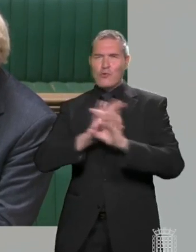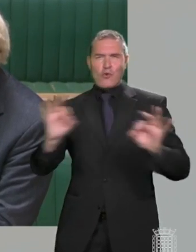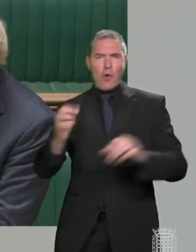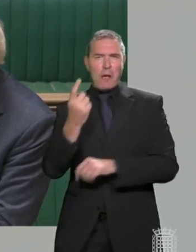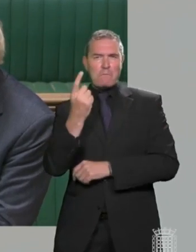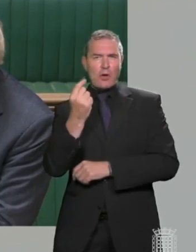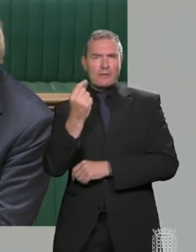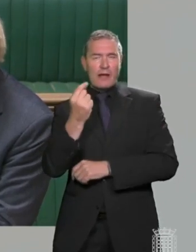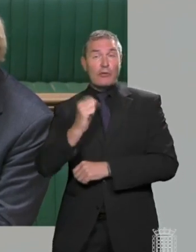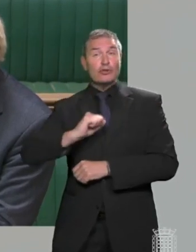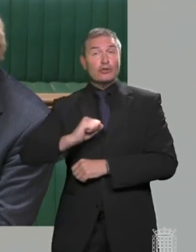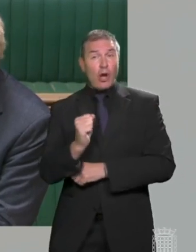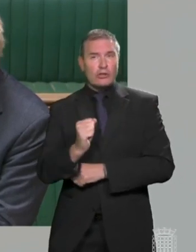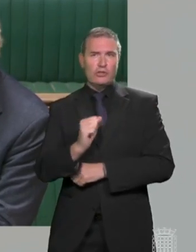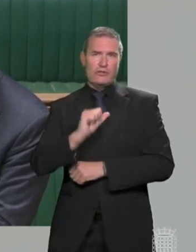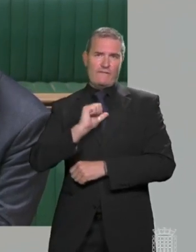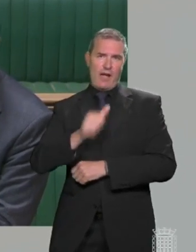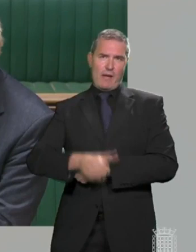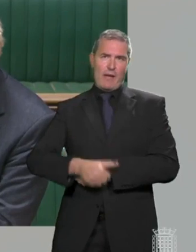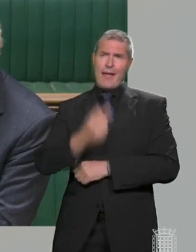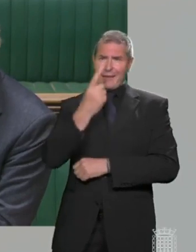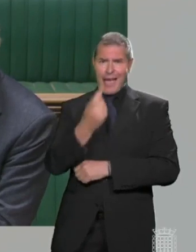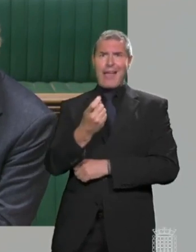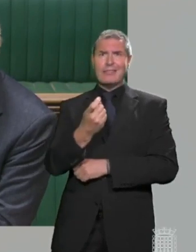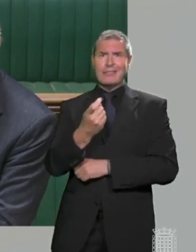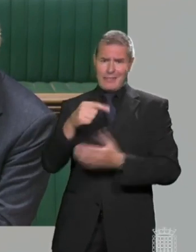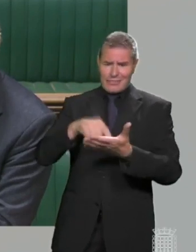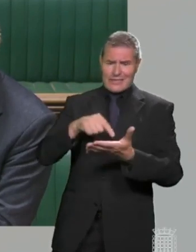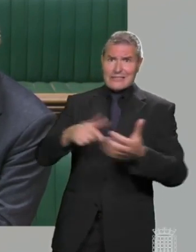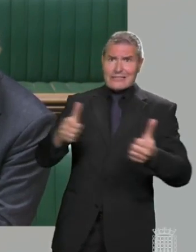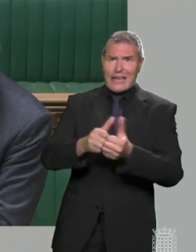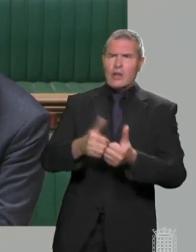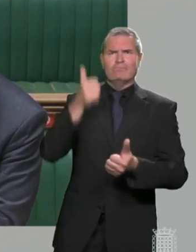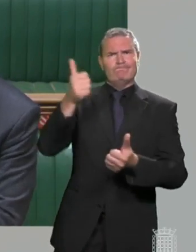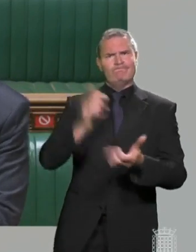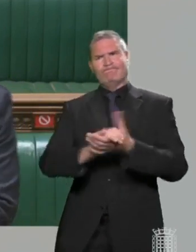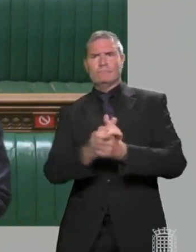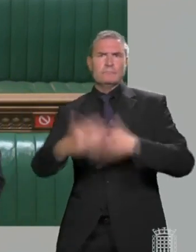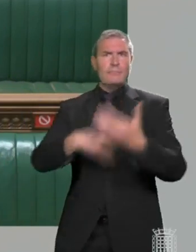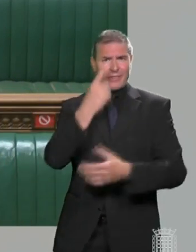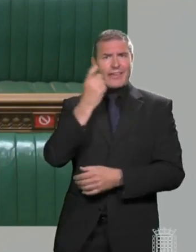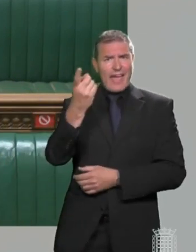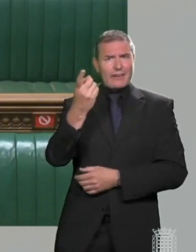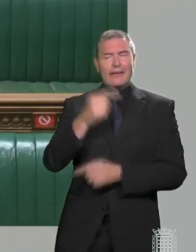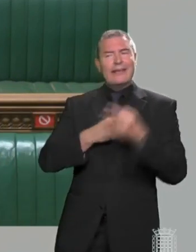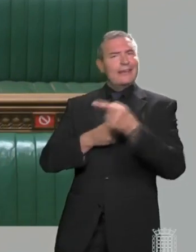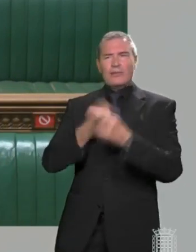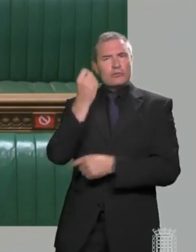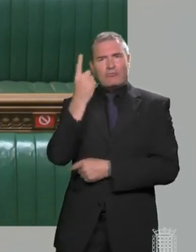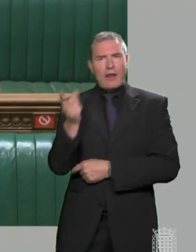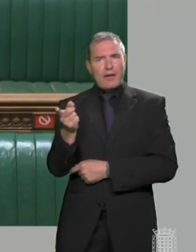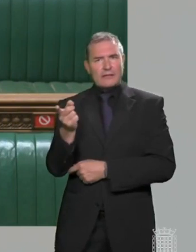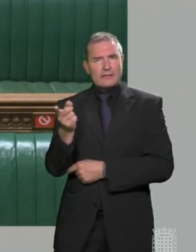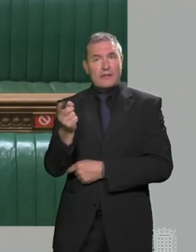which Scottish farmers could be able to take advantage of the opportunity to export around there. What the worry doesn't realise is there already